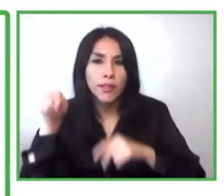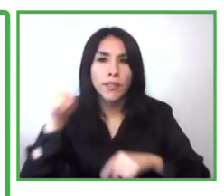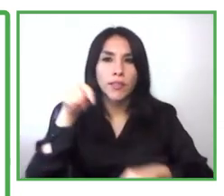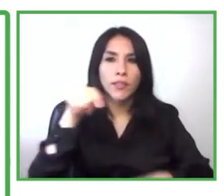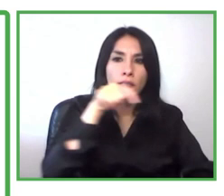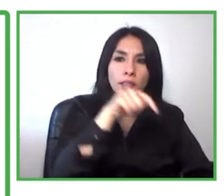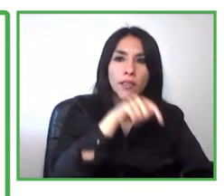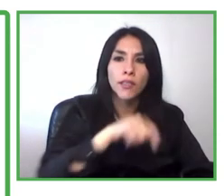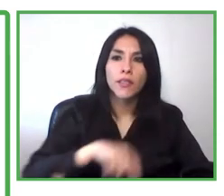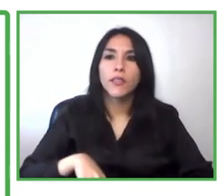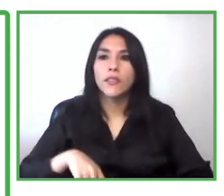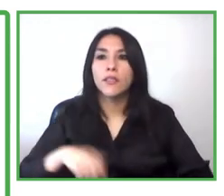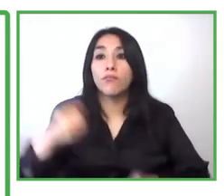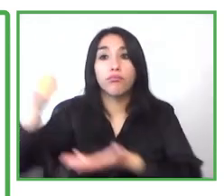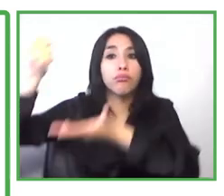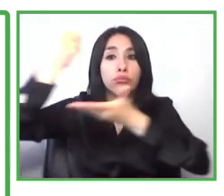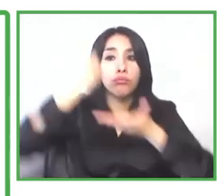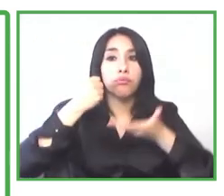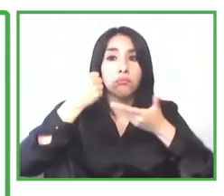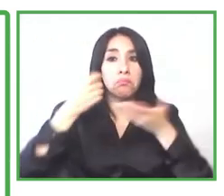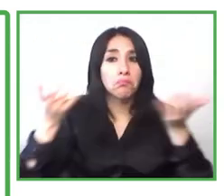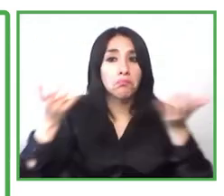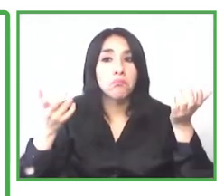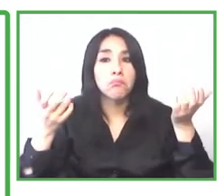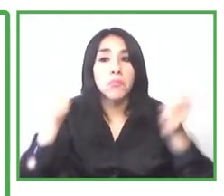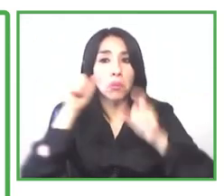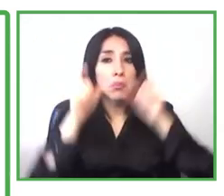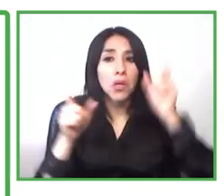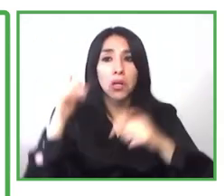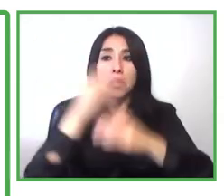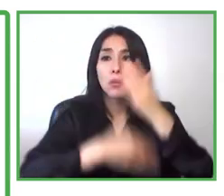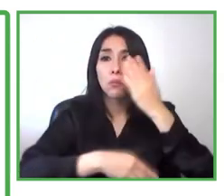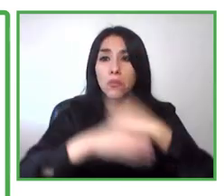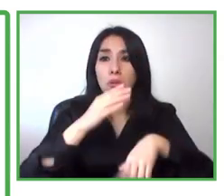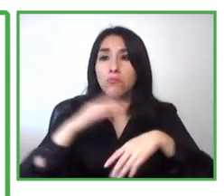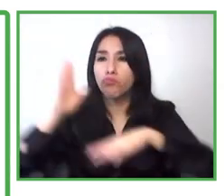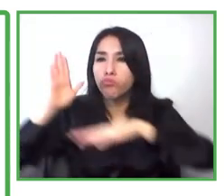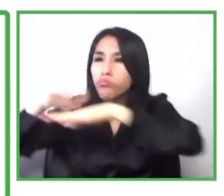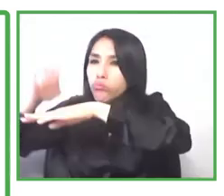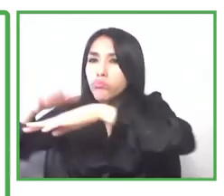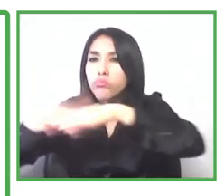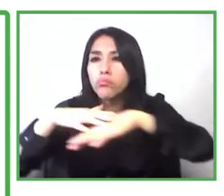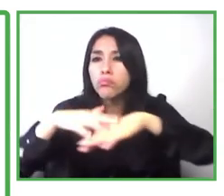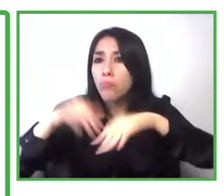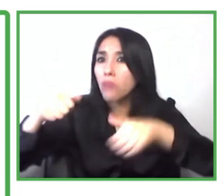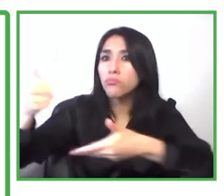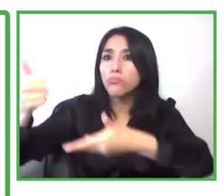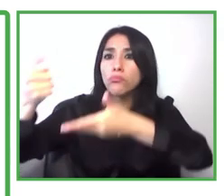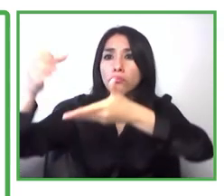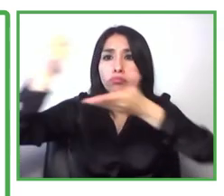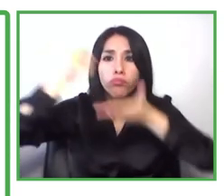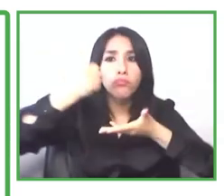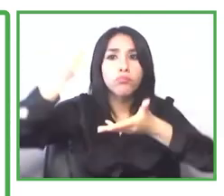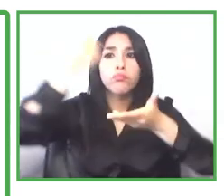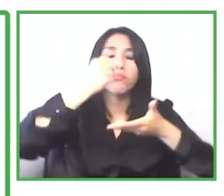program and also there is annual conference uh on december 3rd